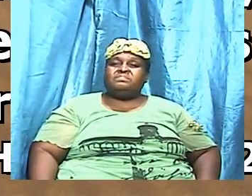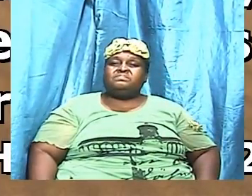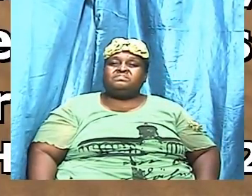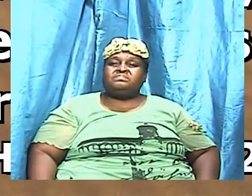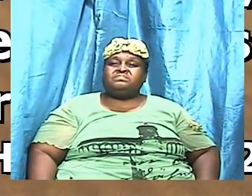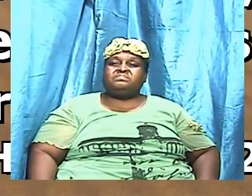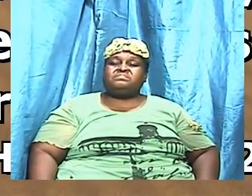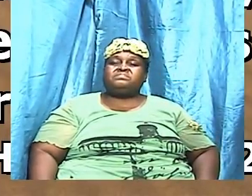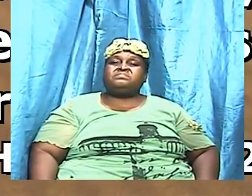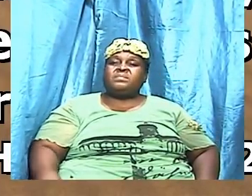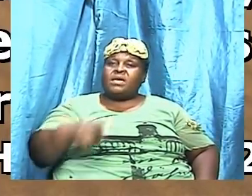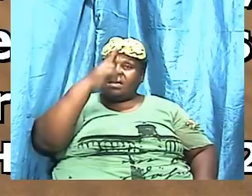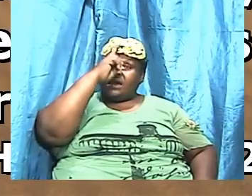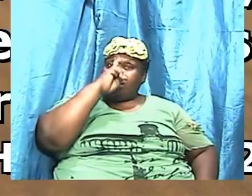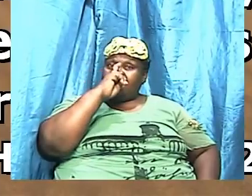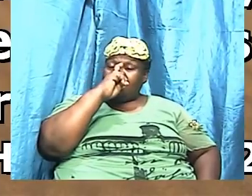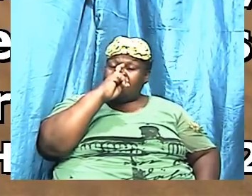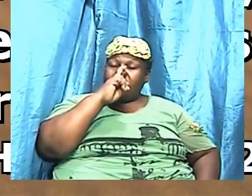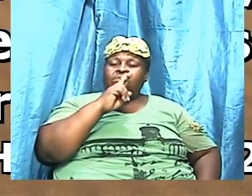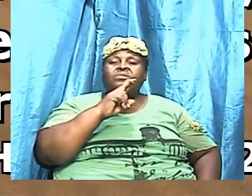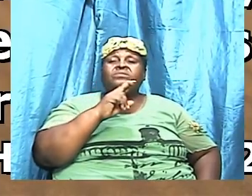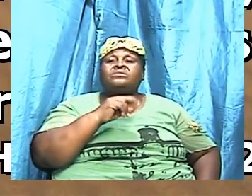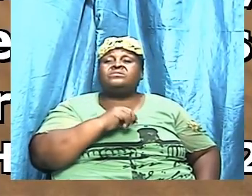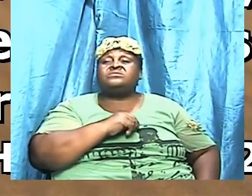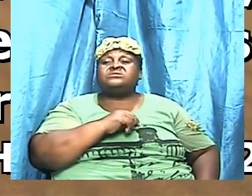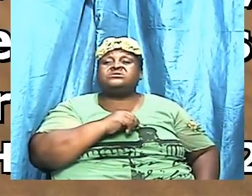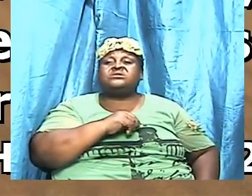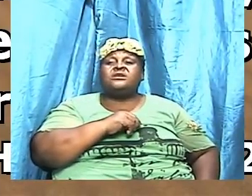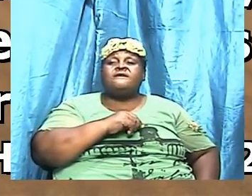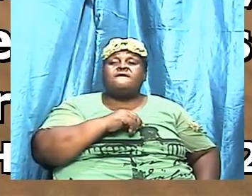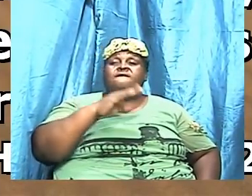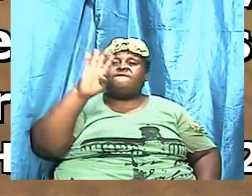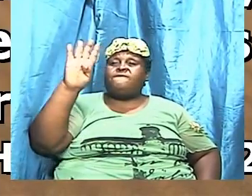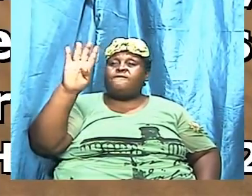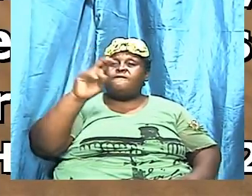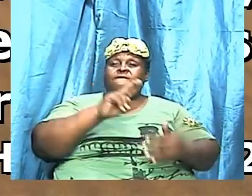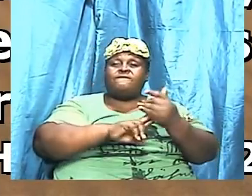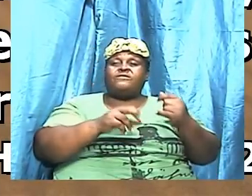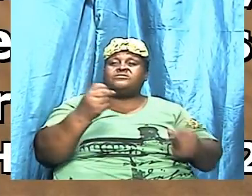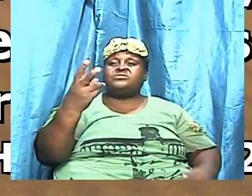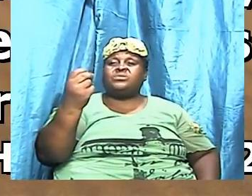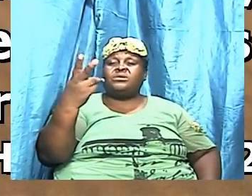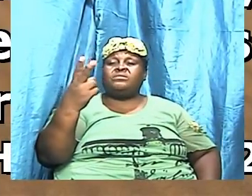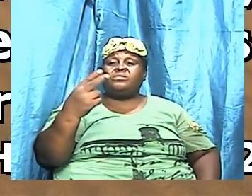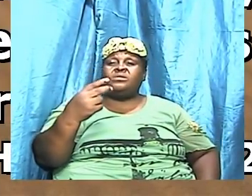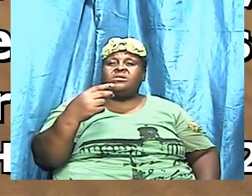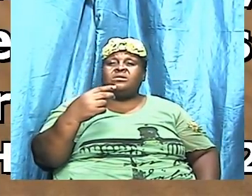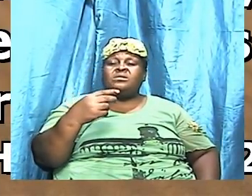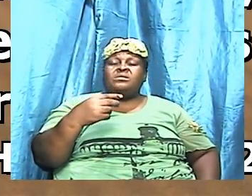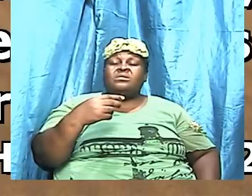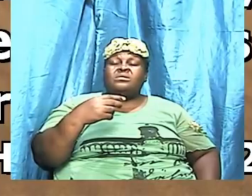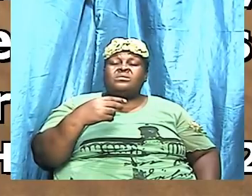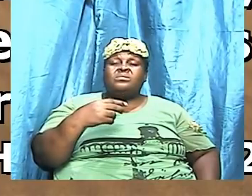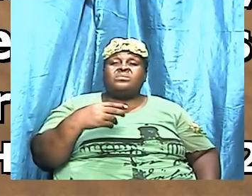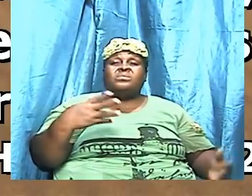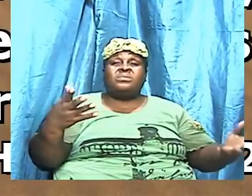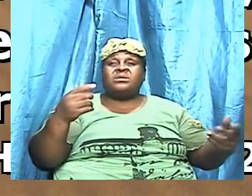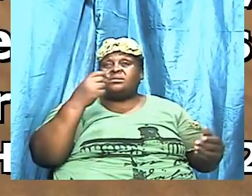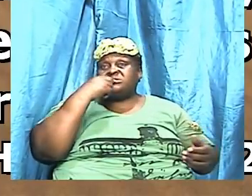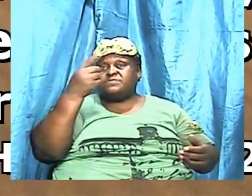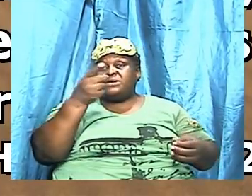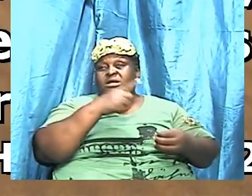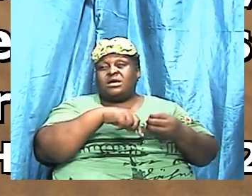and I'm just taking the time out to read them, because I want us to know that what I'm speaking about, and what I'm going to